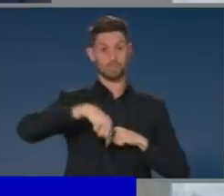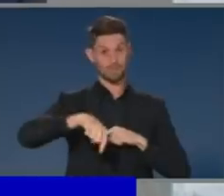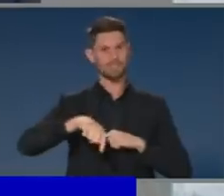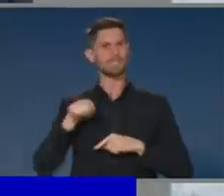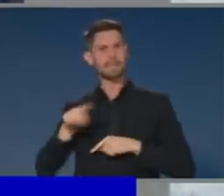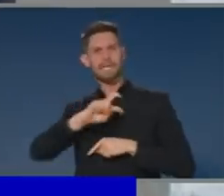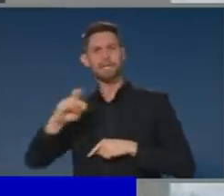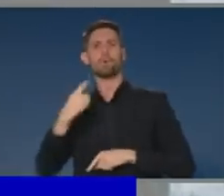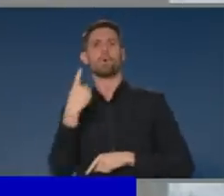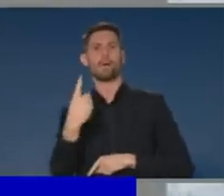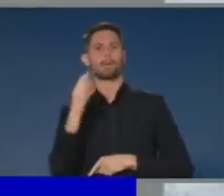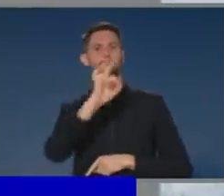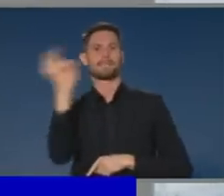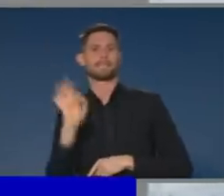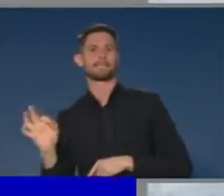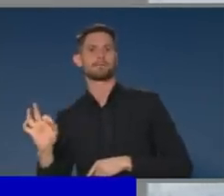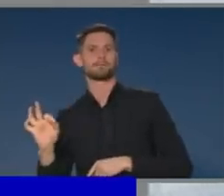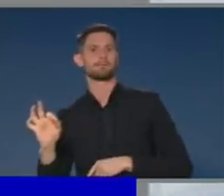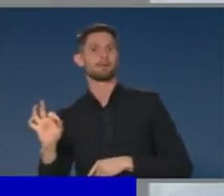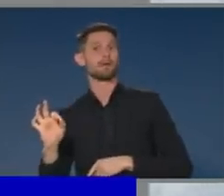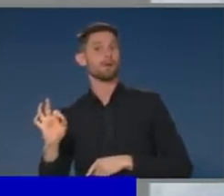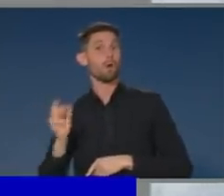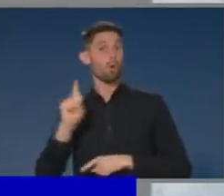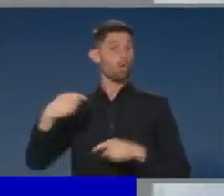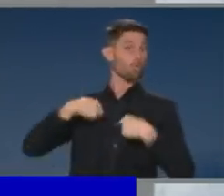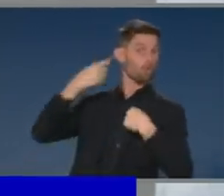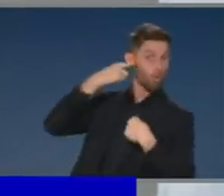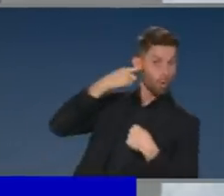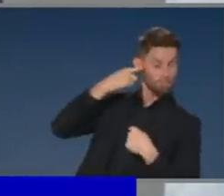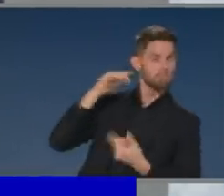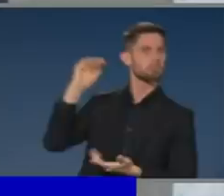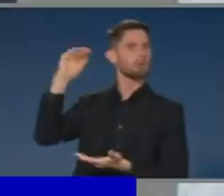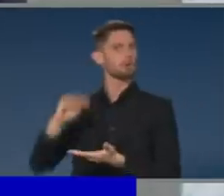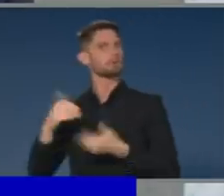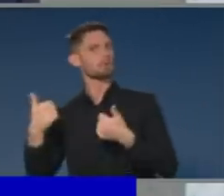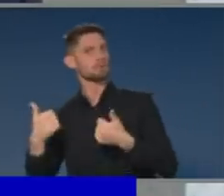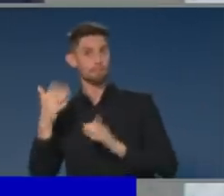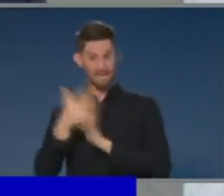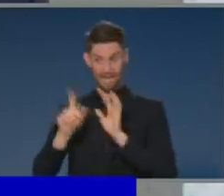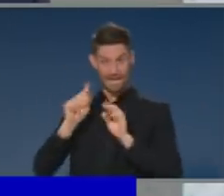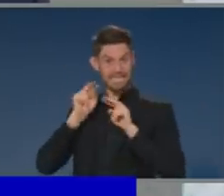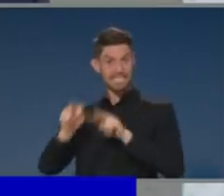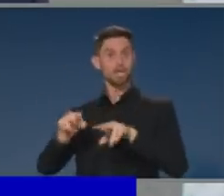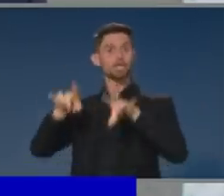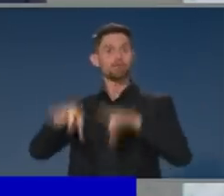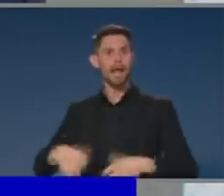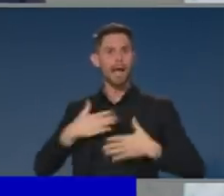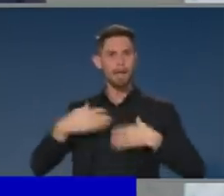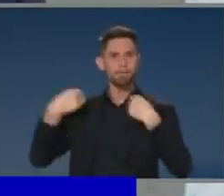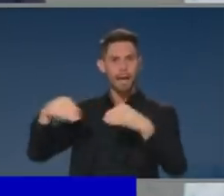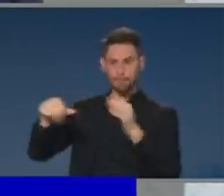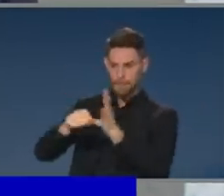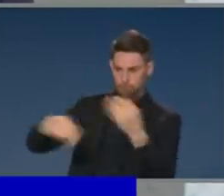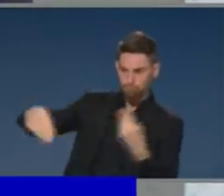% and again oversubscribed. Markets are seeing that Australia is a country